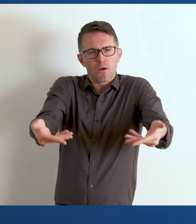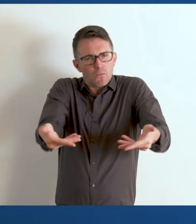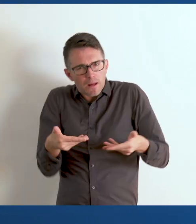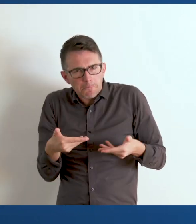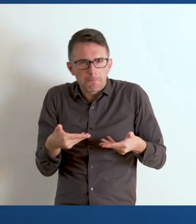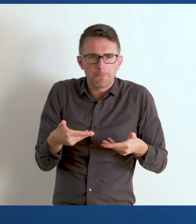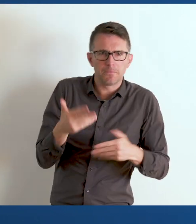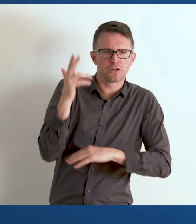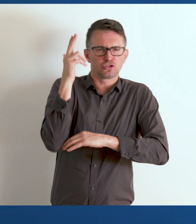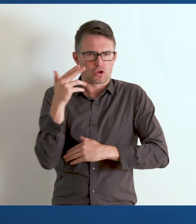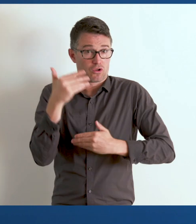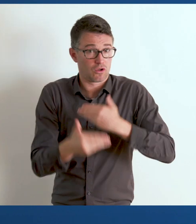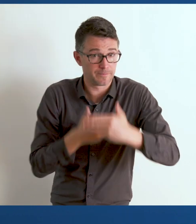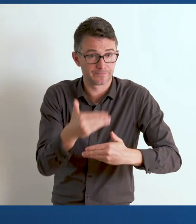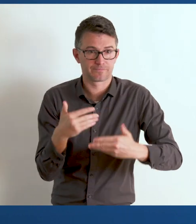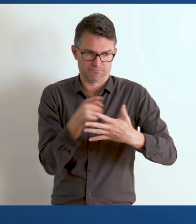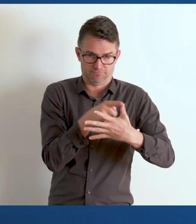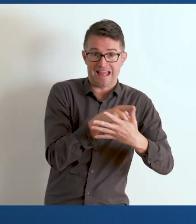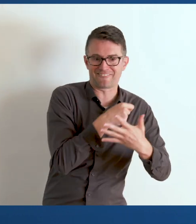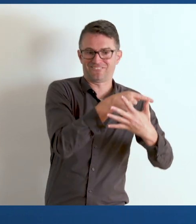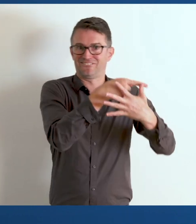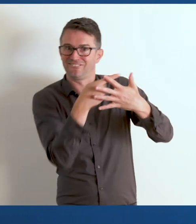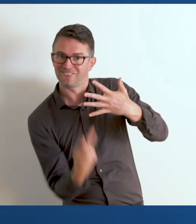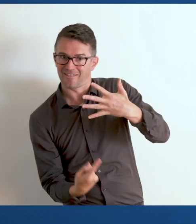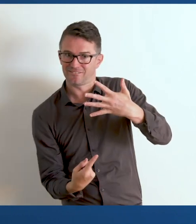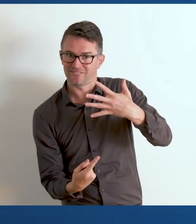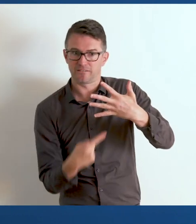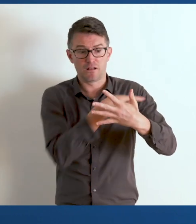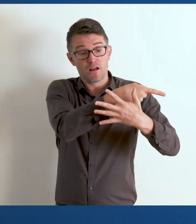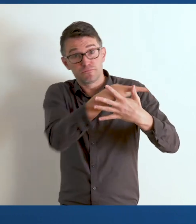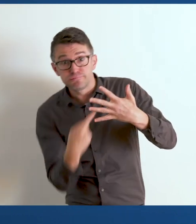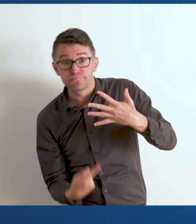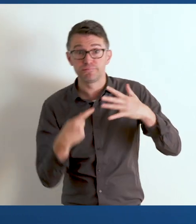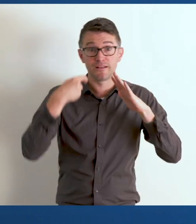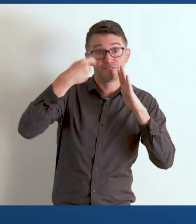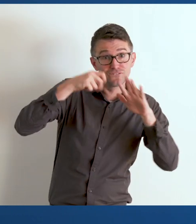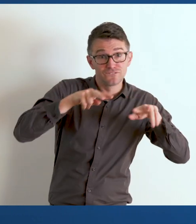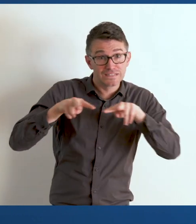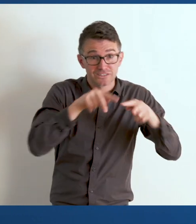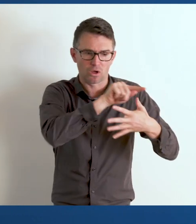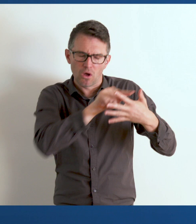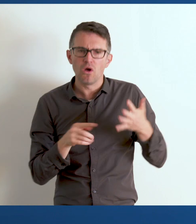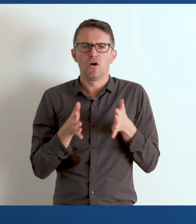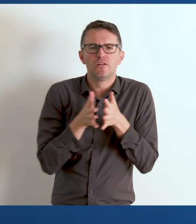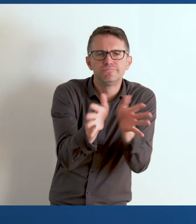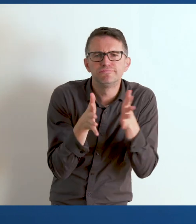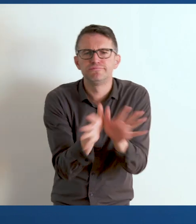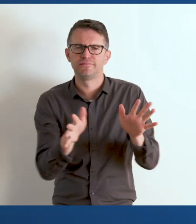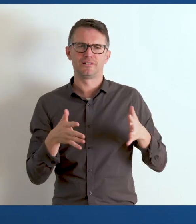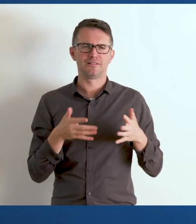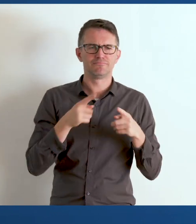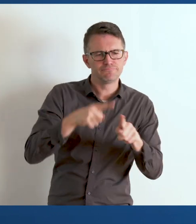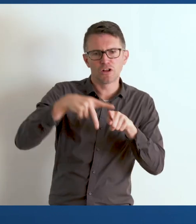to promote awareness about disability statistics, discuss challenges and opportunities, and share information about